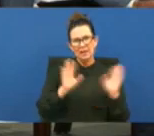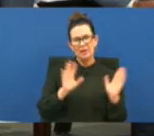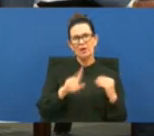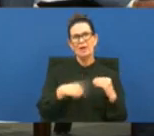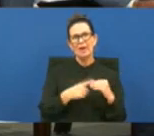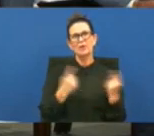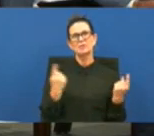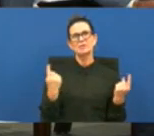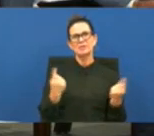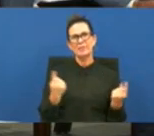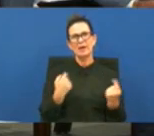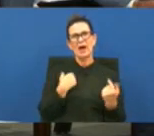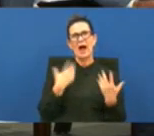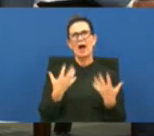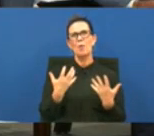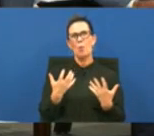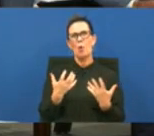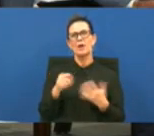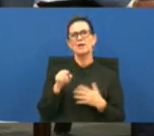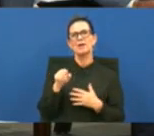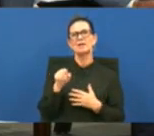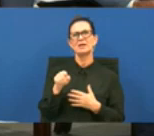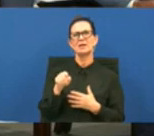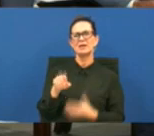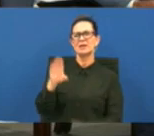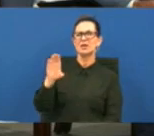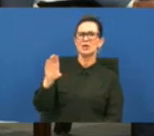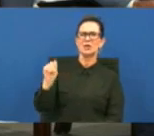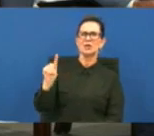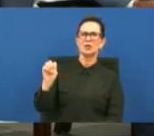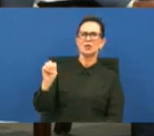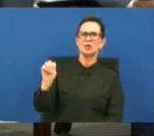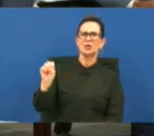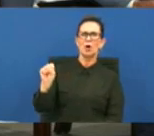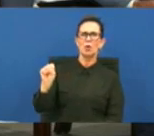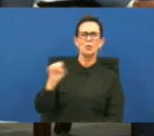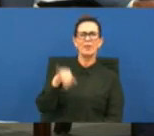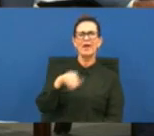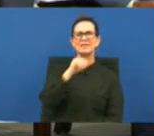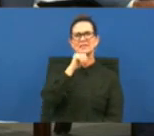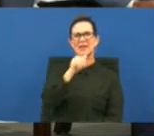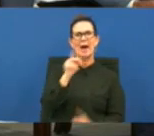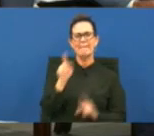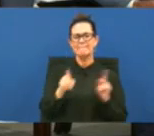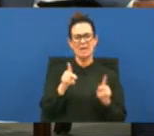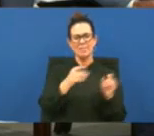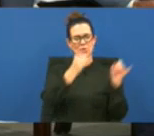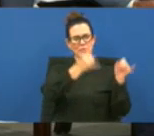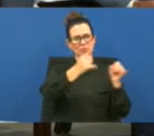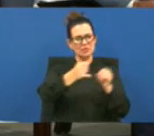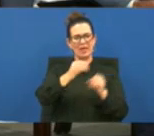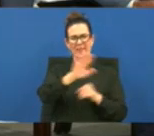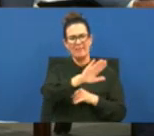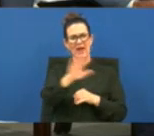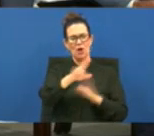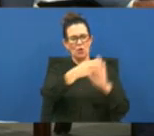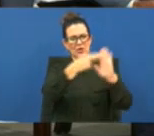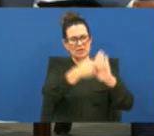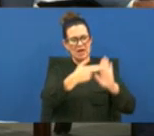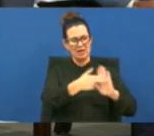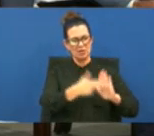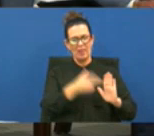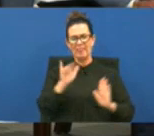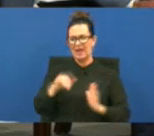i wanted the diagnostic codes that is not people's individual diagnoses that is the